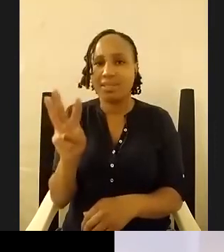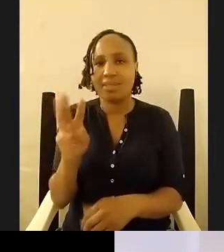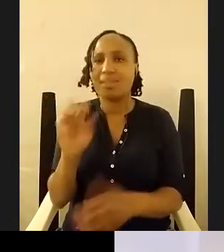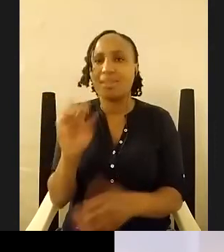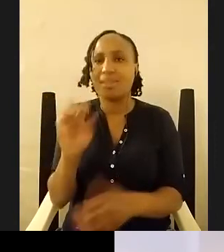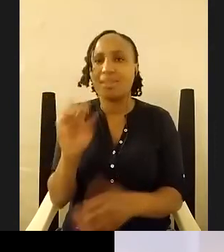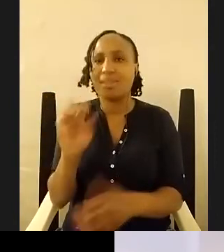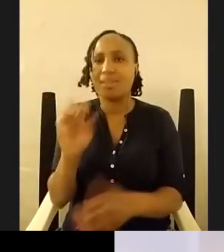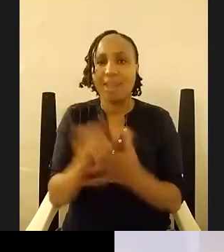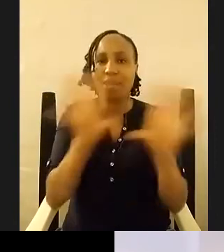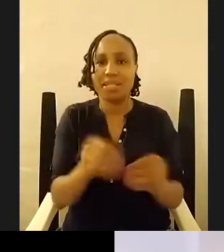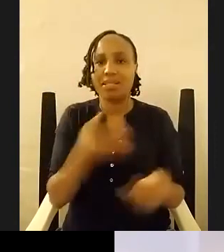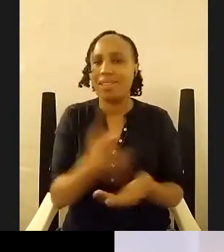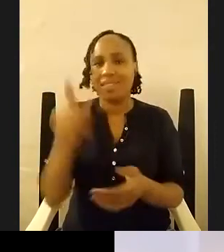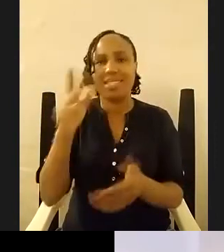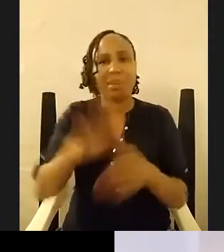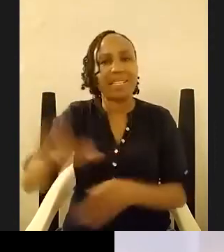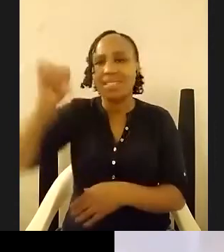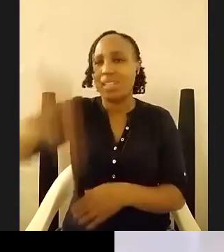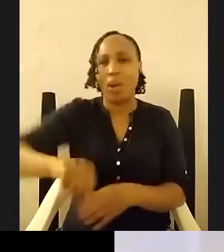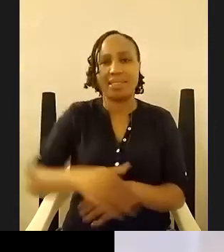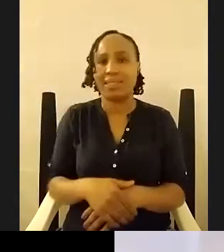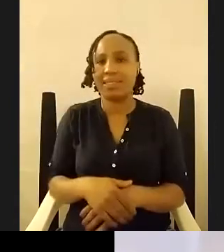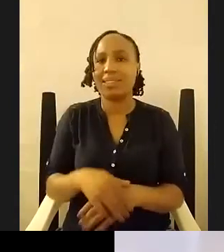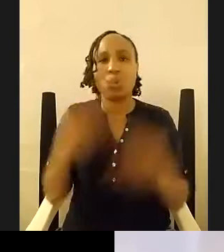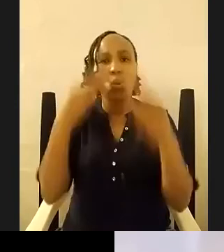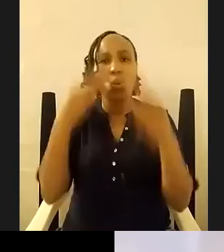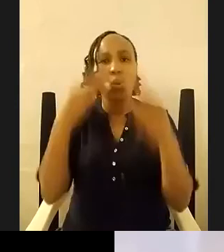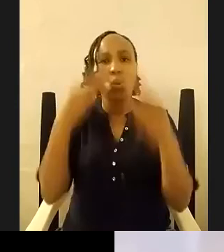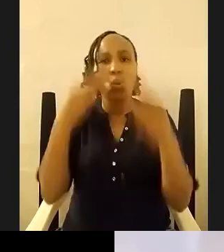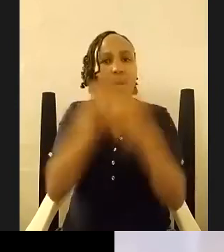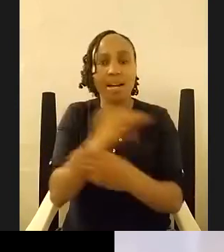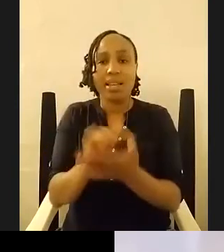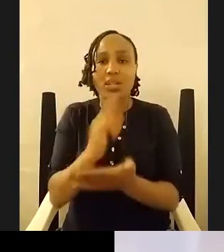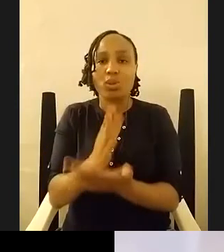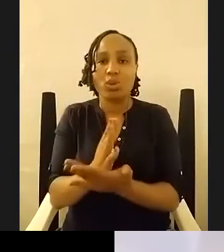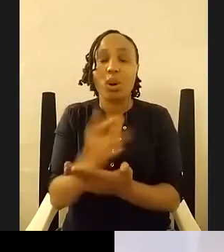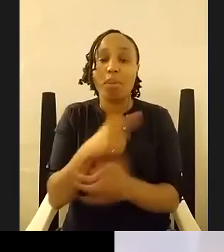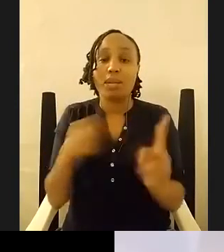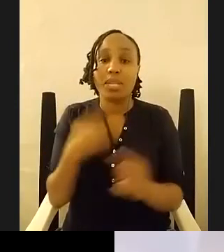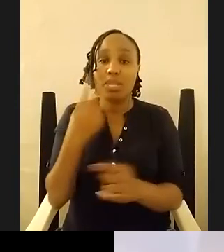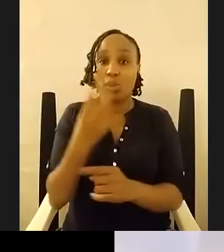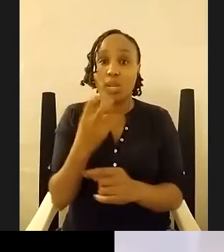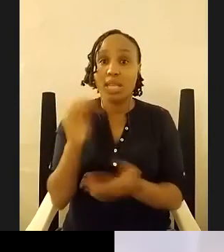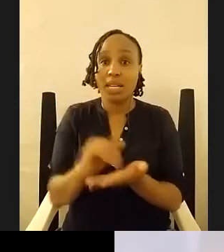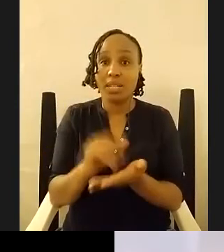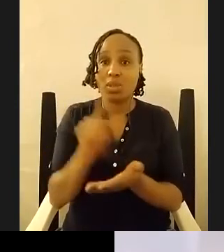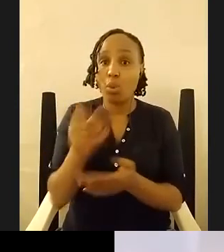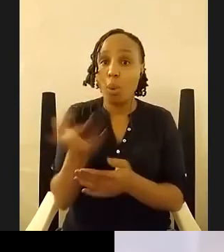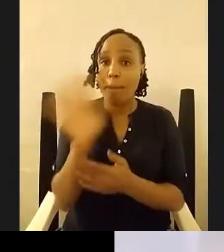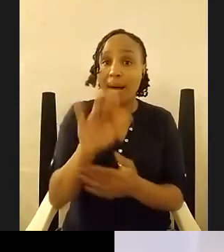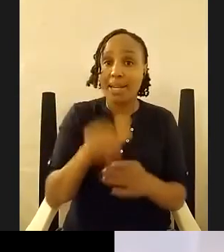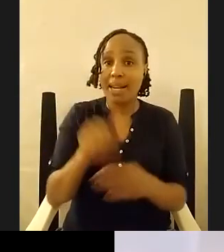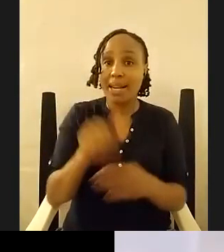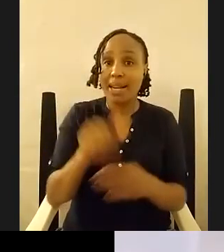it's so weird that we still yeah but now i'm curious again now that you're back in london um yeah do you think